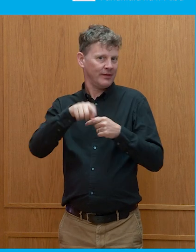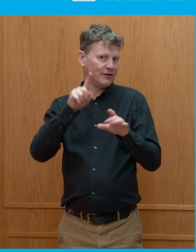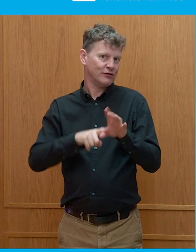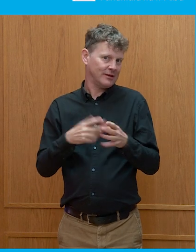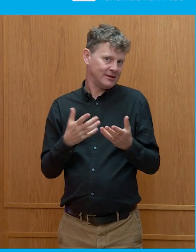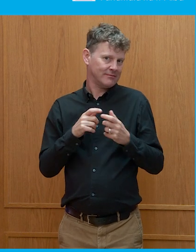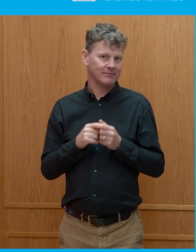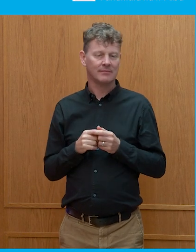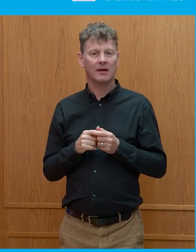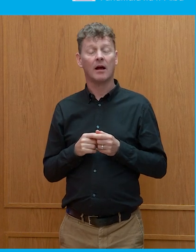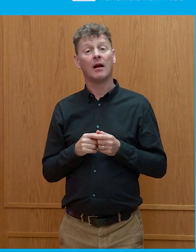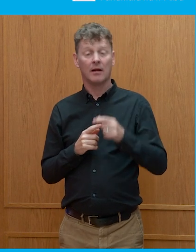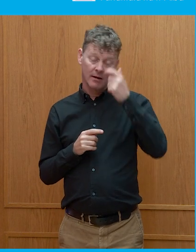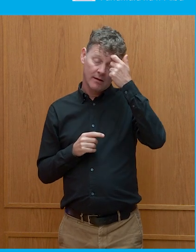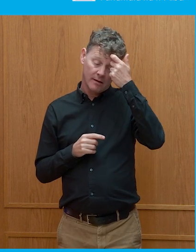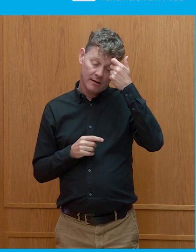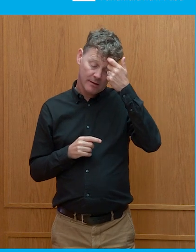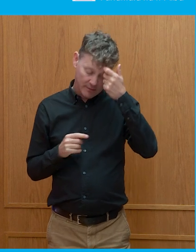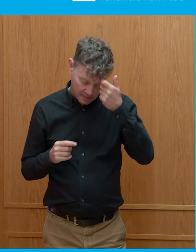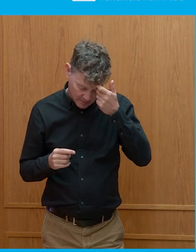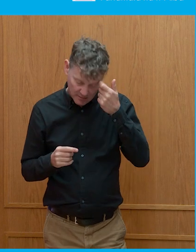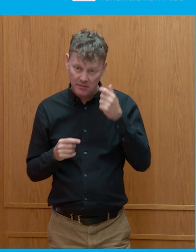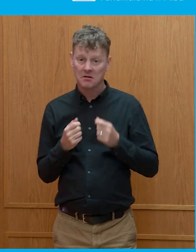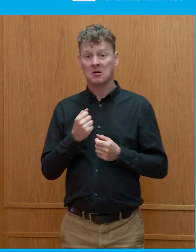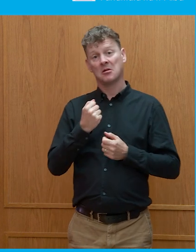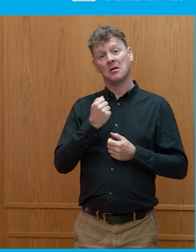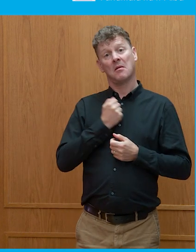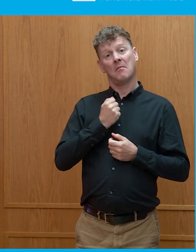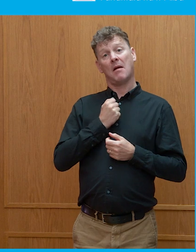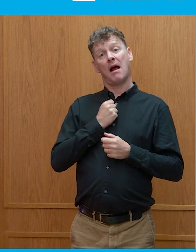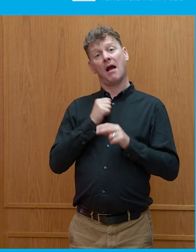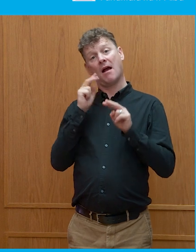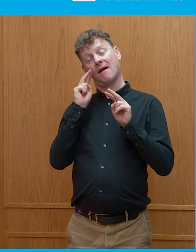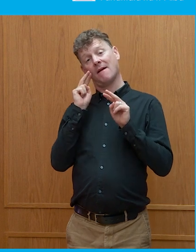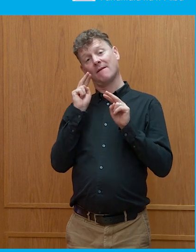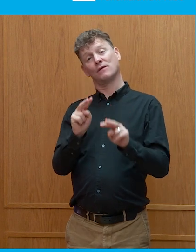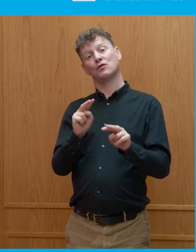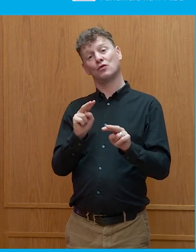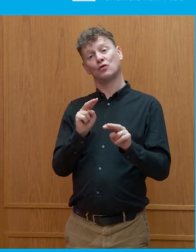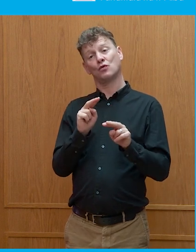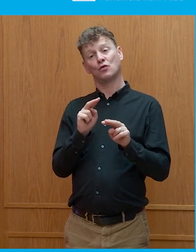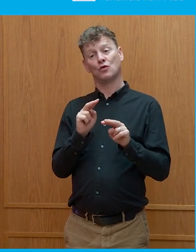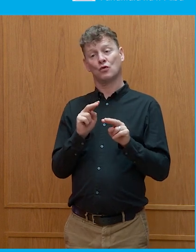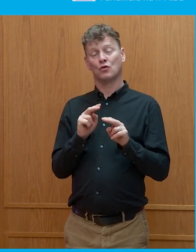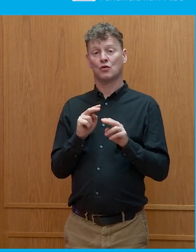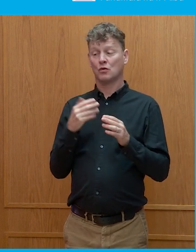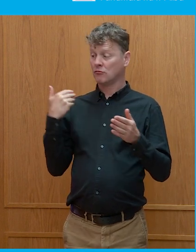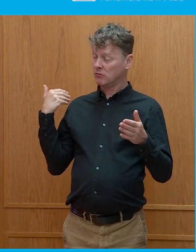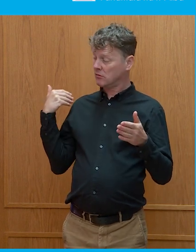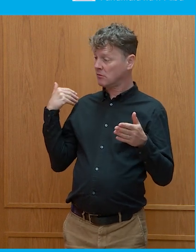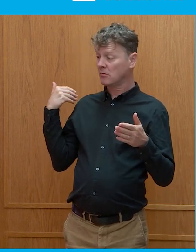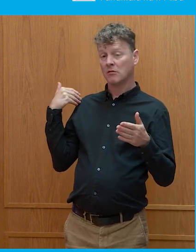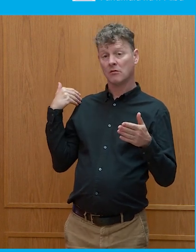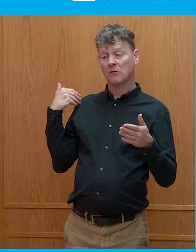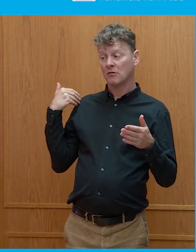I mean, for me, I think the thing that we are seeing, to a greater or lesser extent,